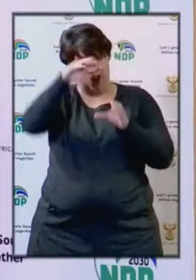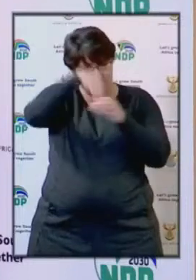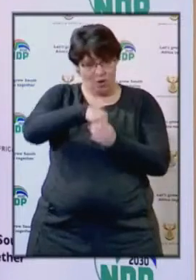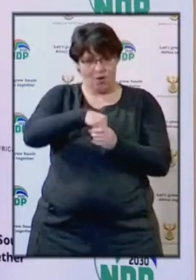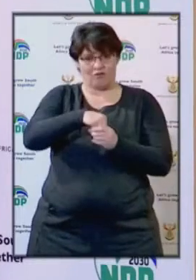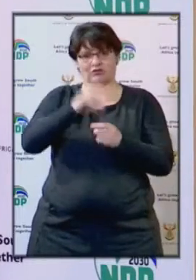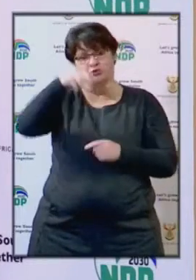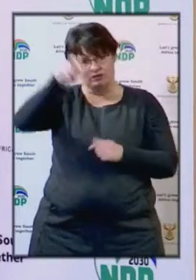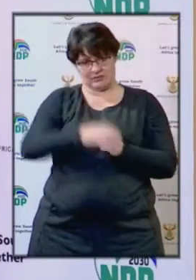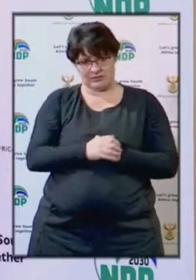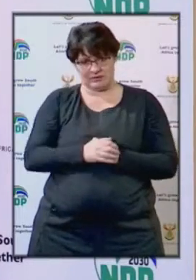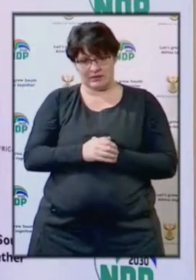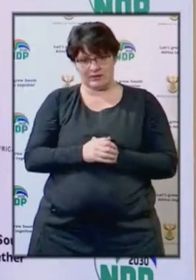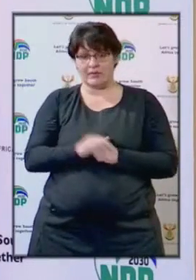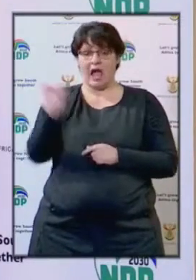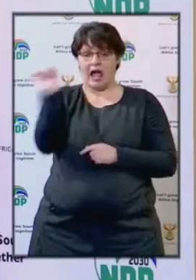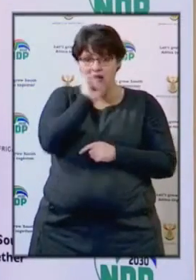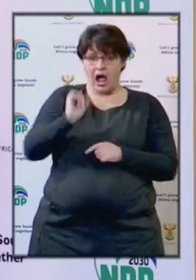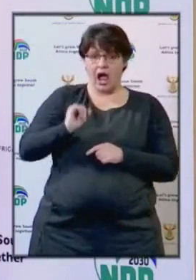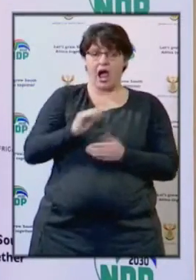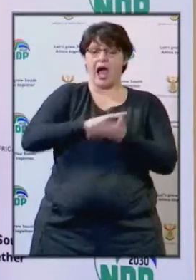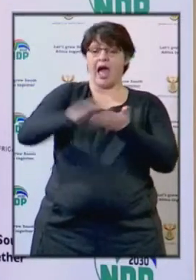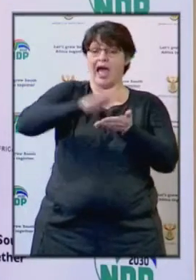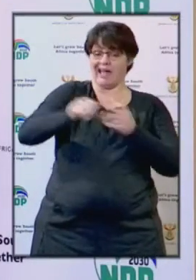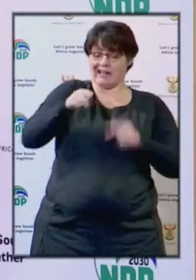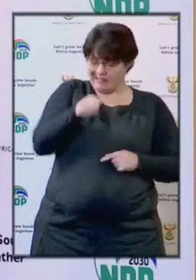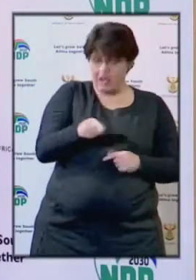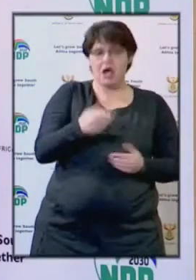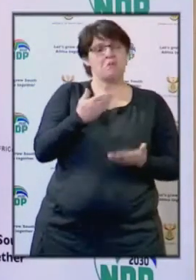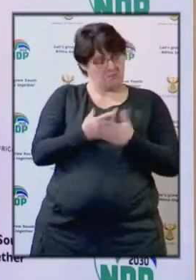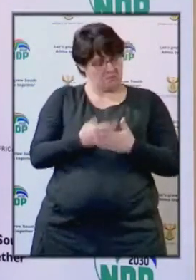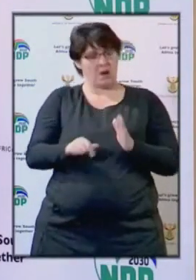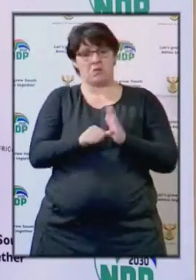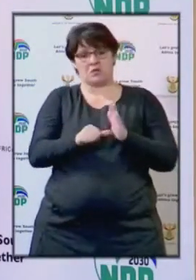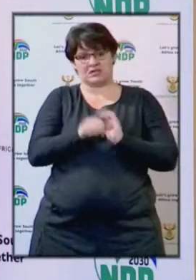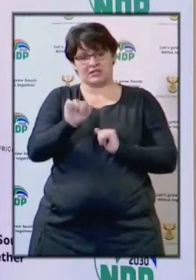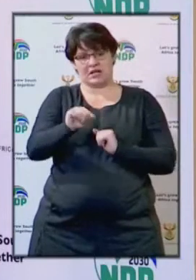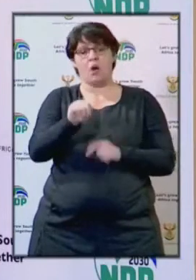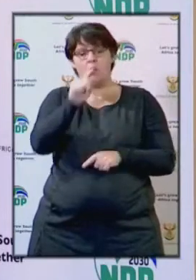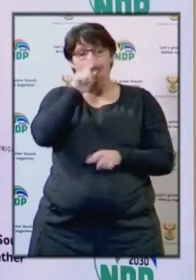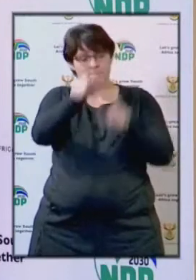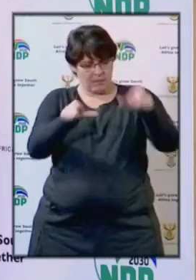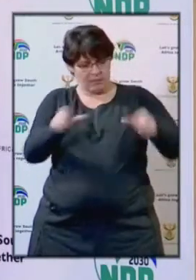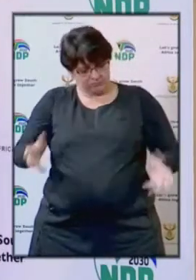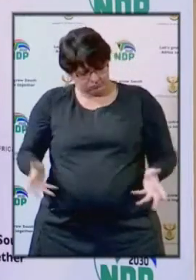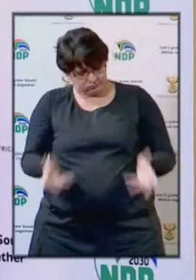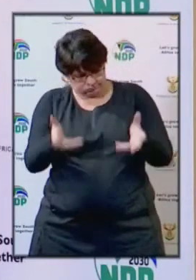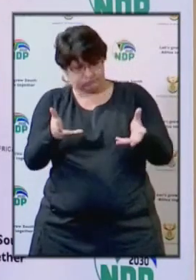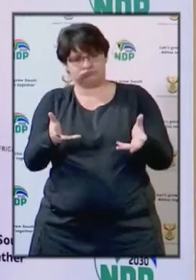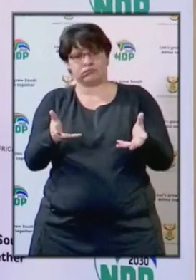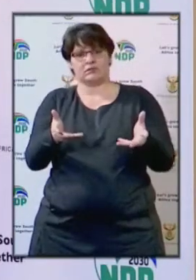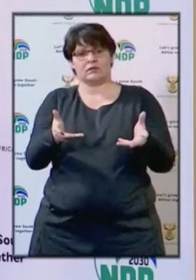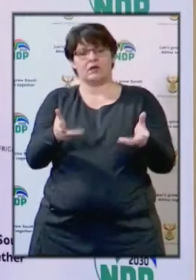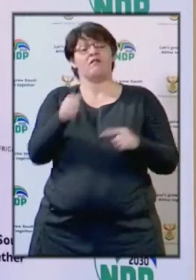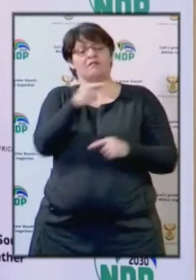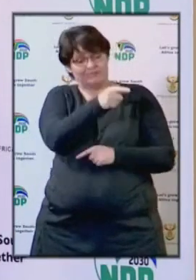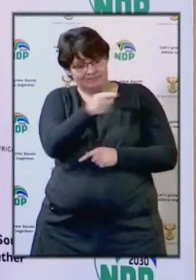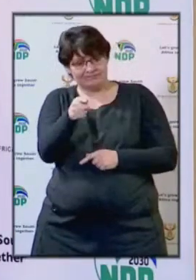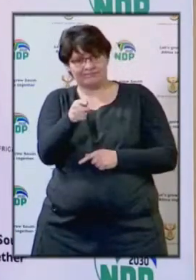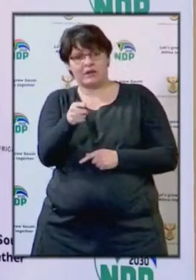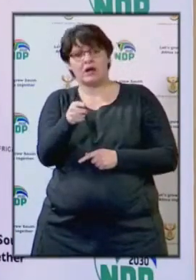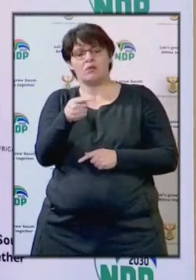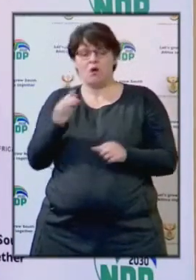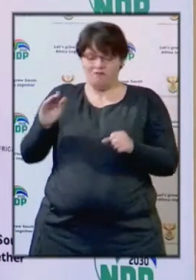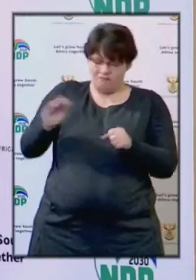Current hotels are a critical enabler of tourism, and movement of people, we are encouraged by them